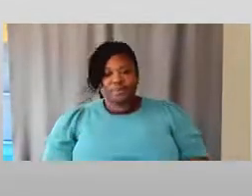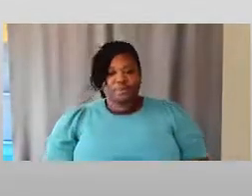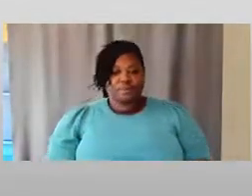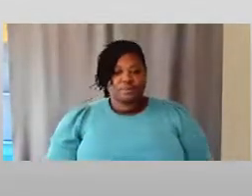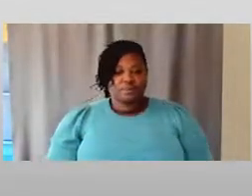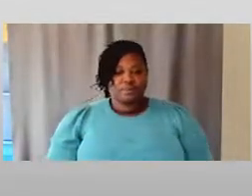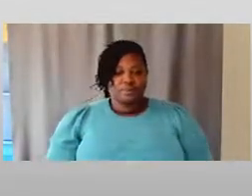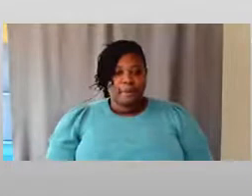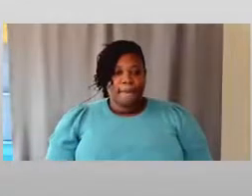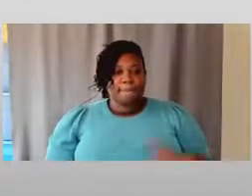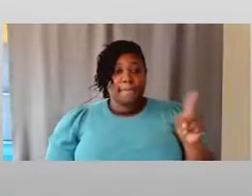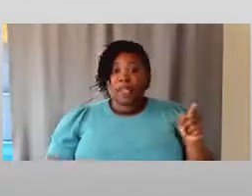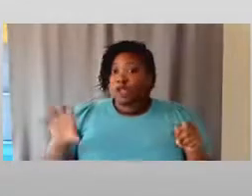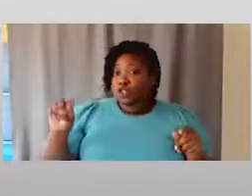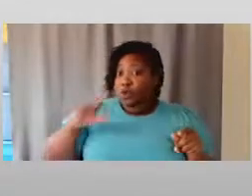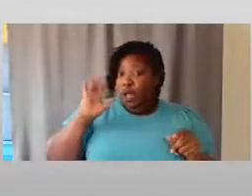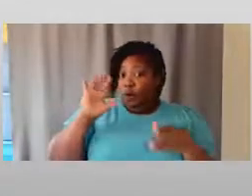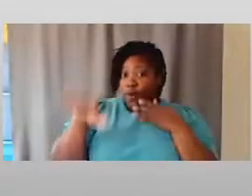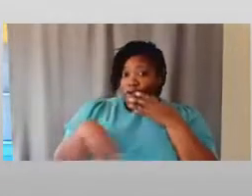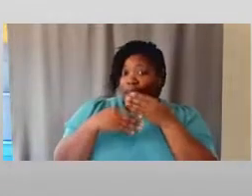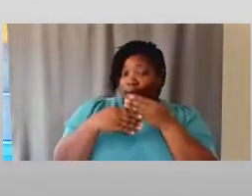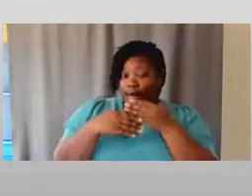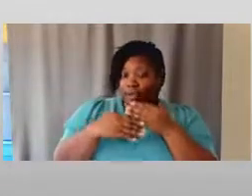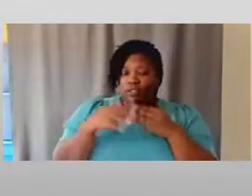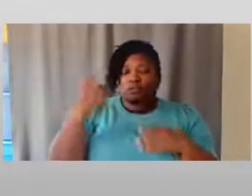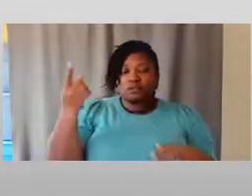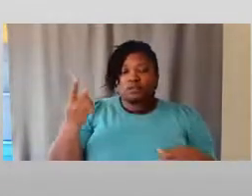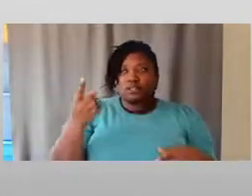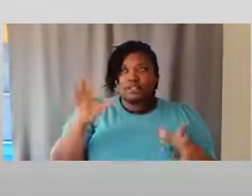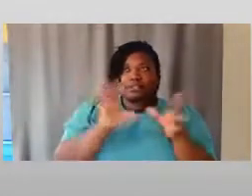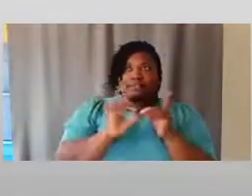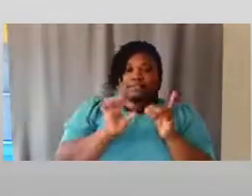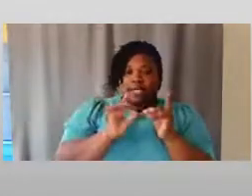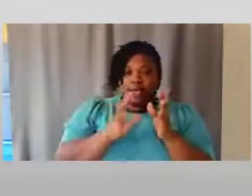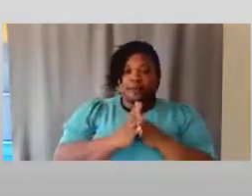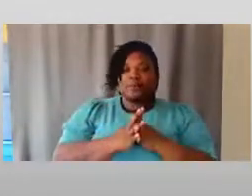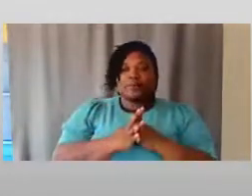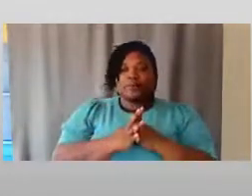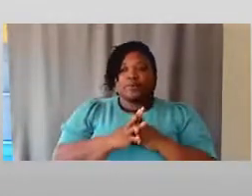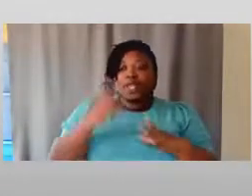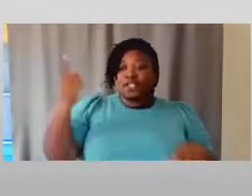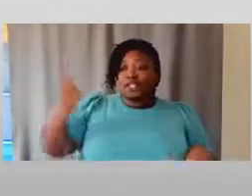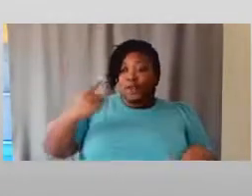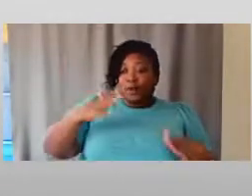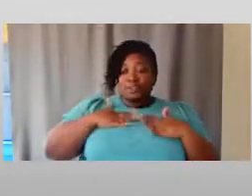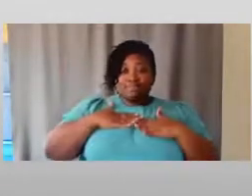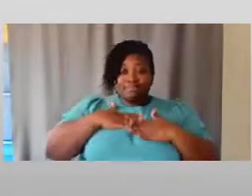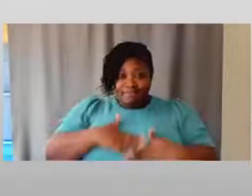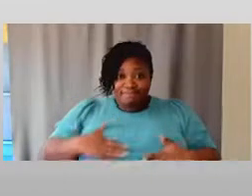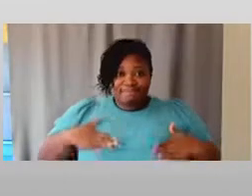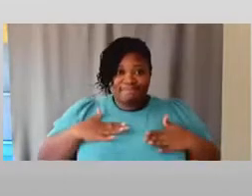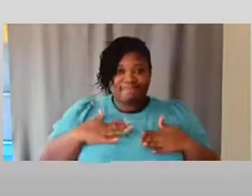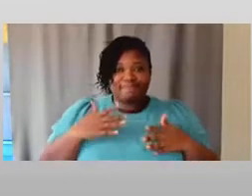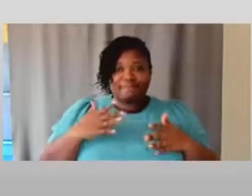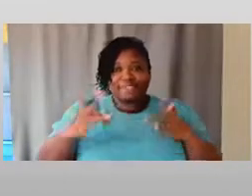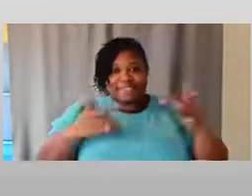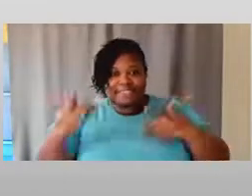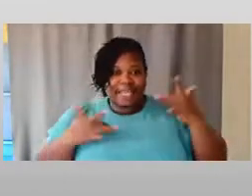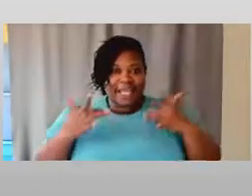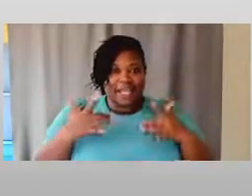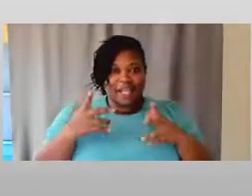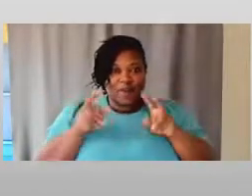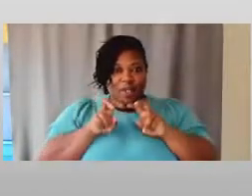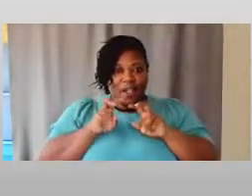So I will chime in and add. I'm going to say it's always exciting for me when I join a panel that makes me feel like I